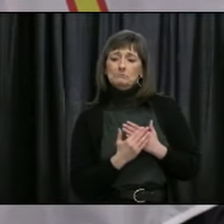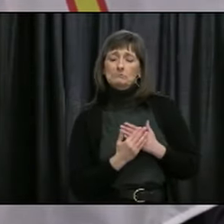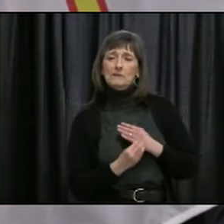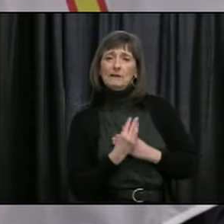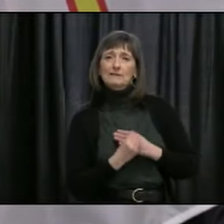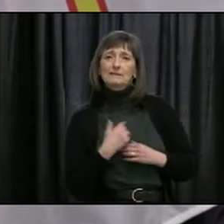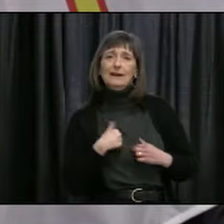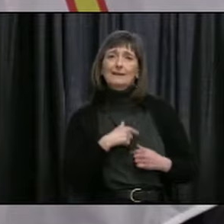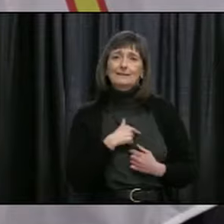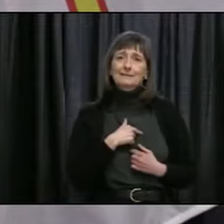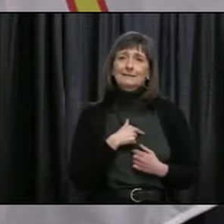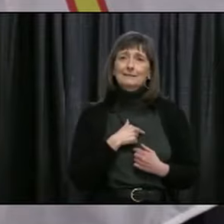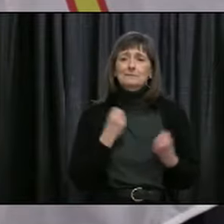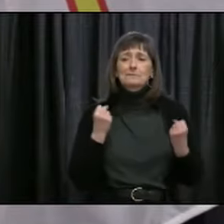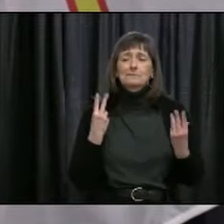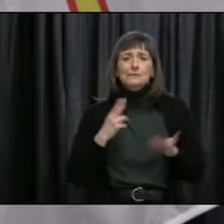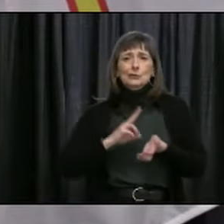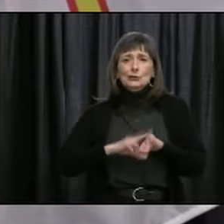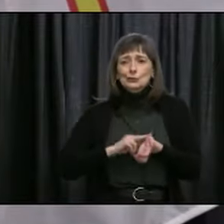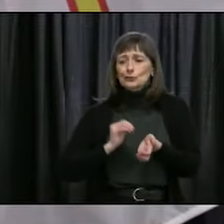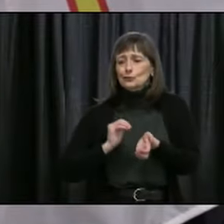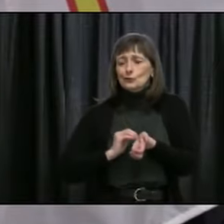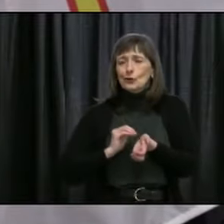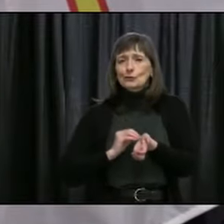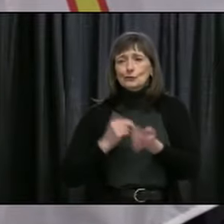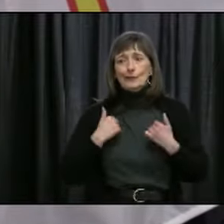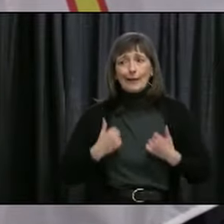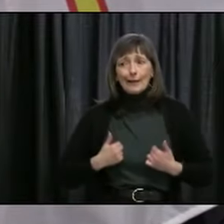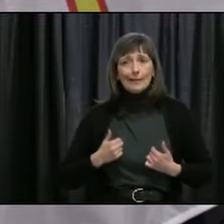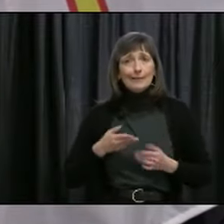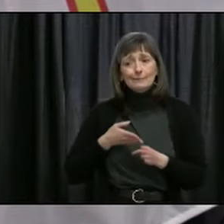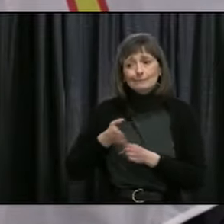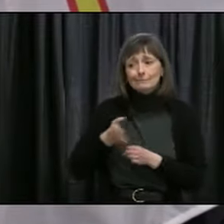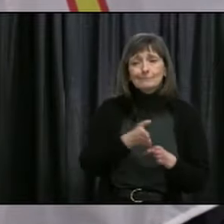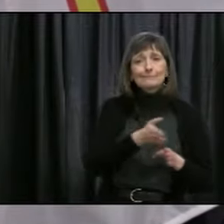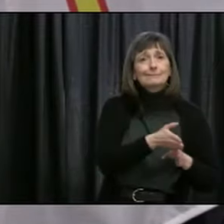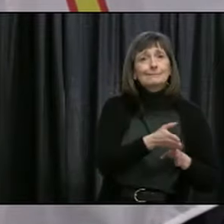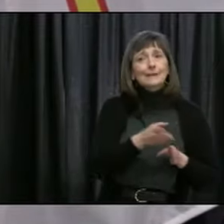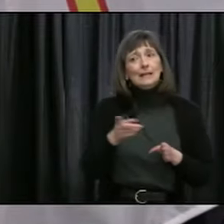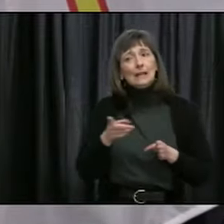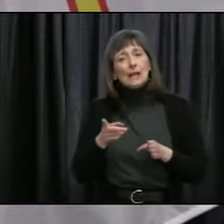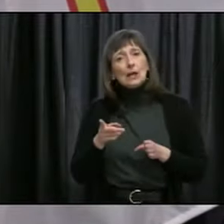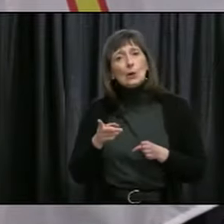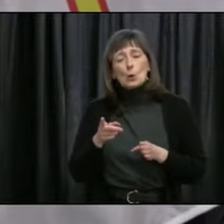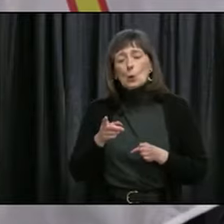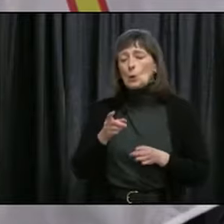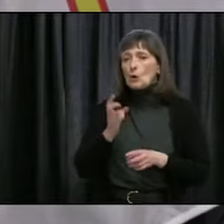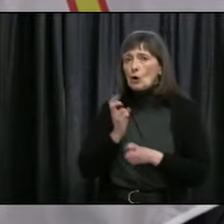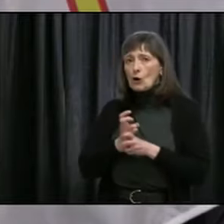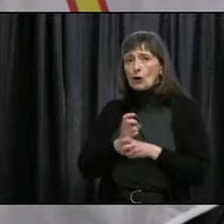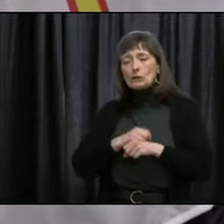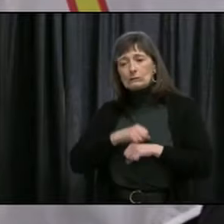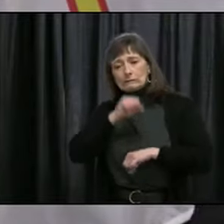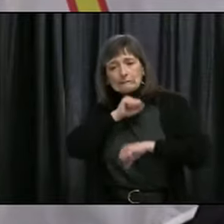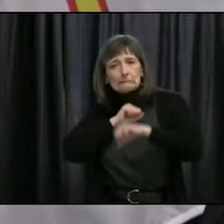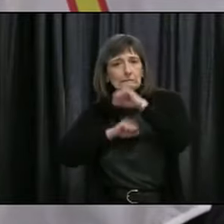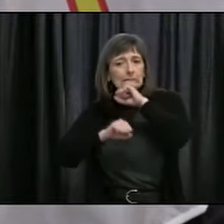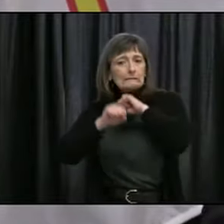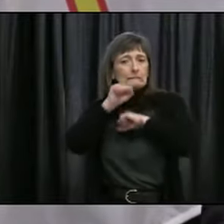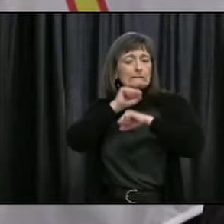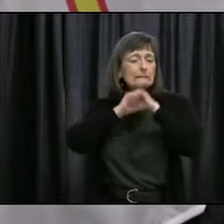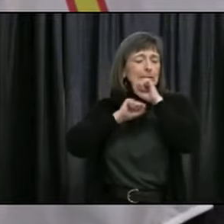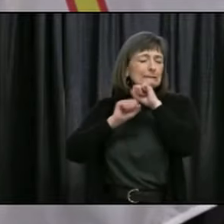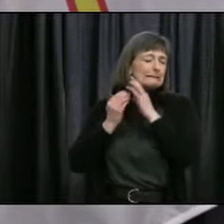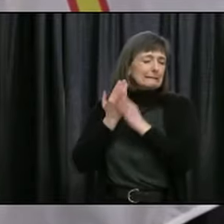We've had countless of nurses, doctors, health professionals. They've been battle-tested in the front lines of dealing with the health aspects of